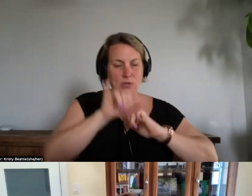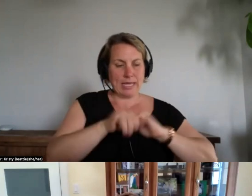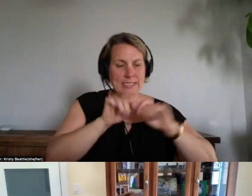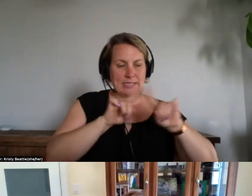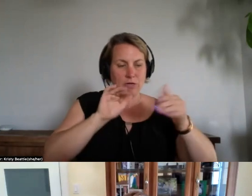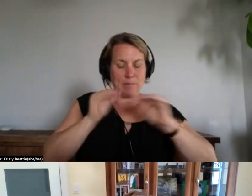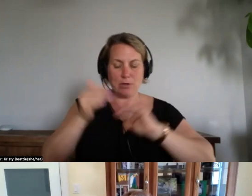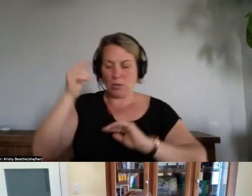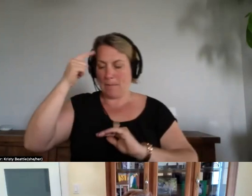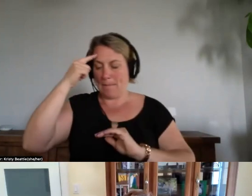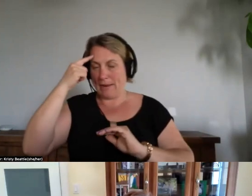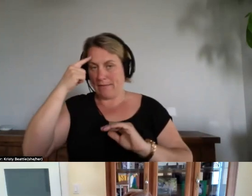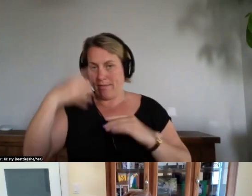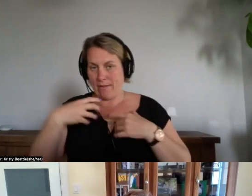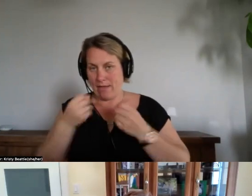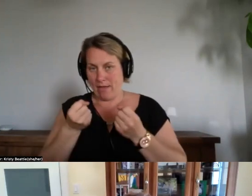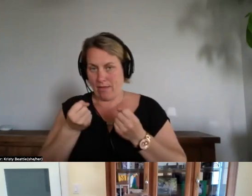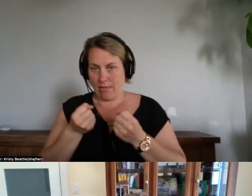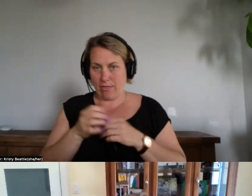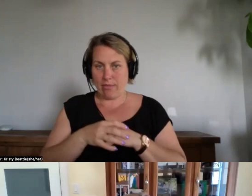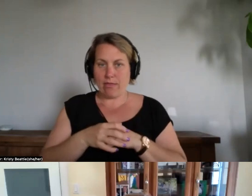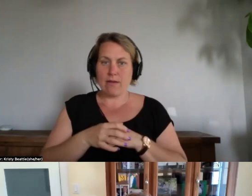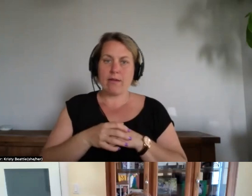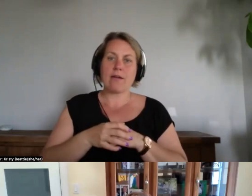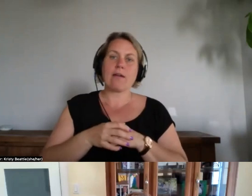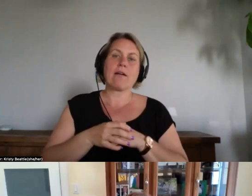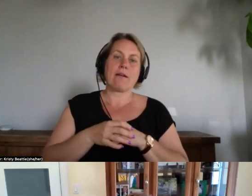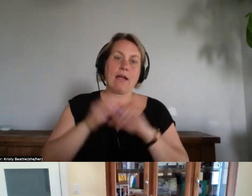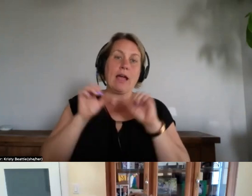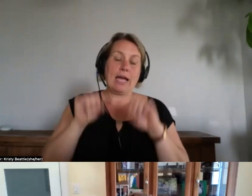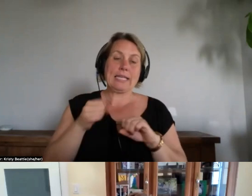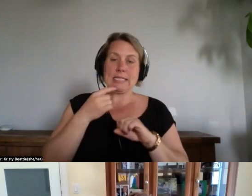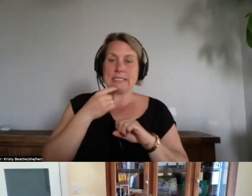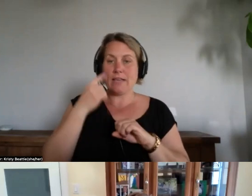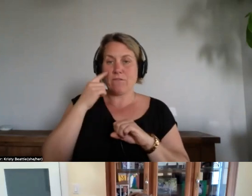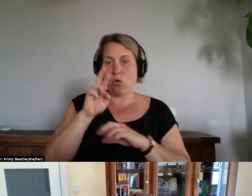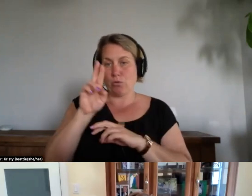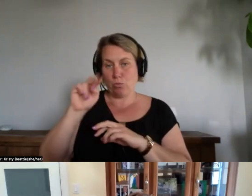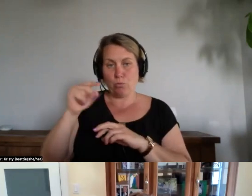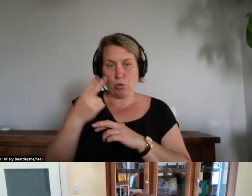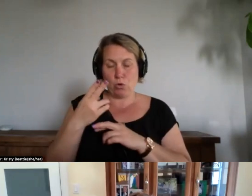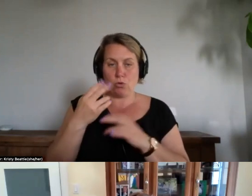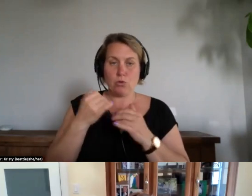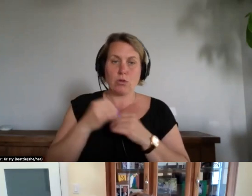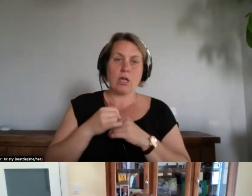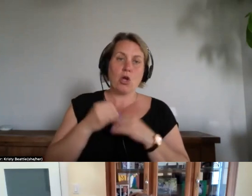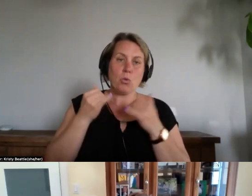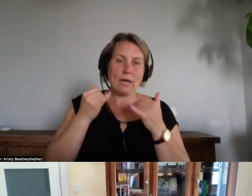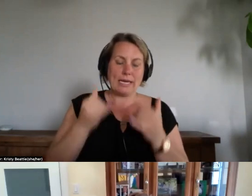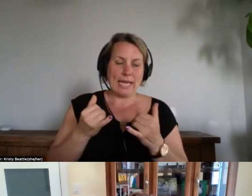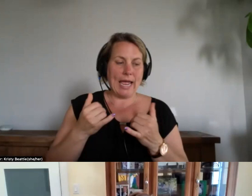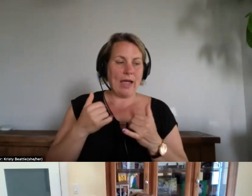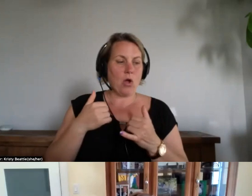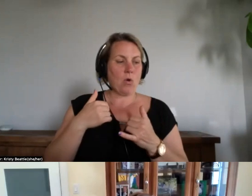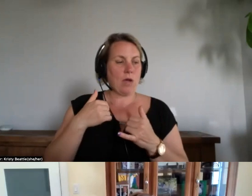to ruth lanius um i'm i'm at this real state of dysregulation and